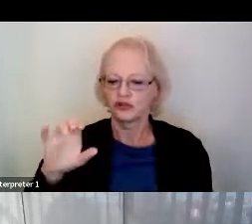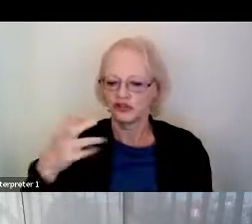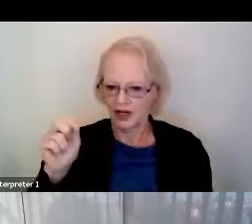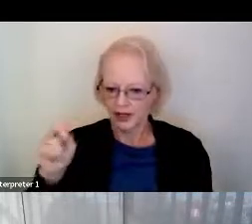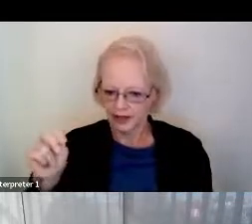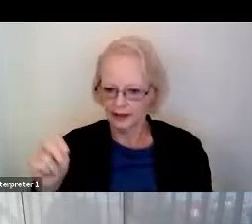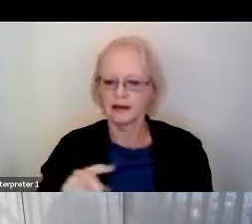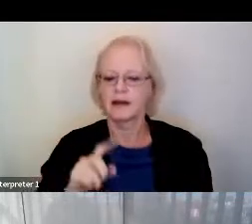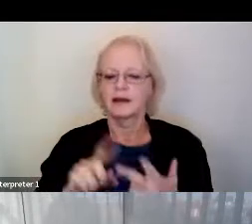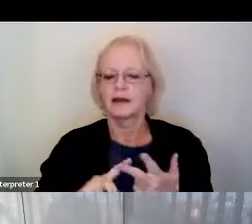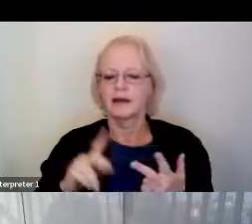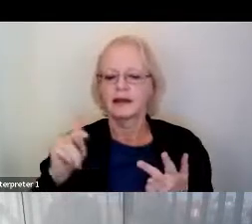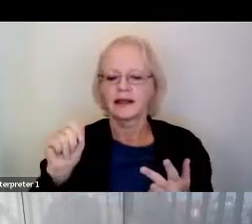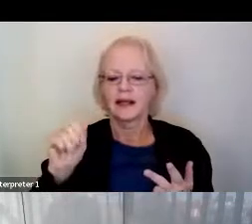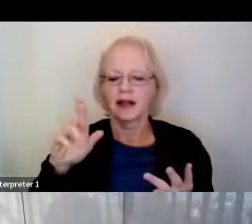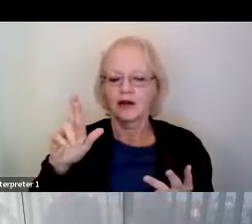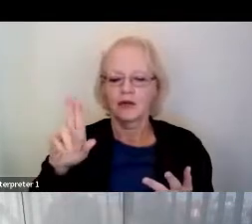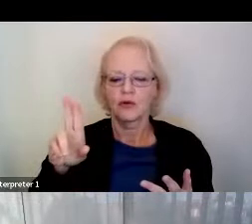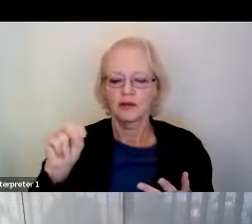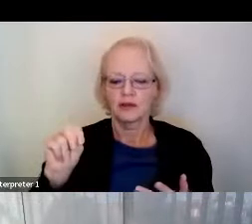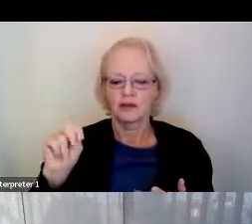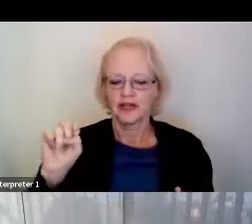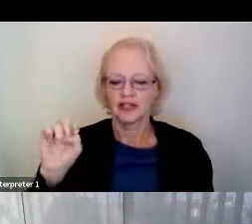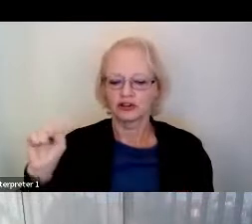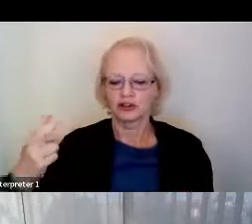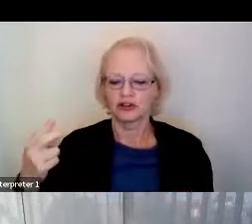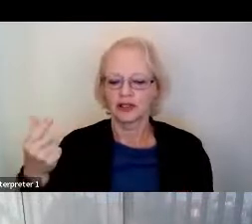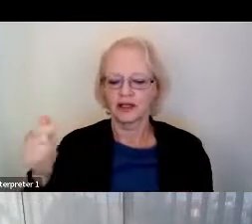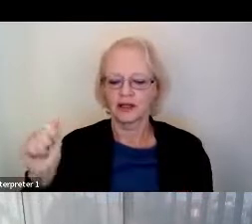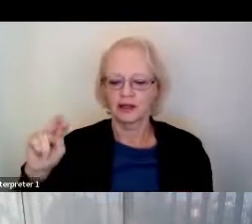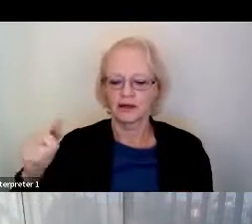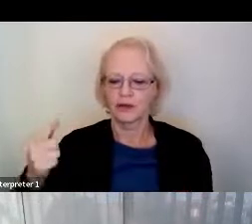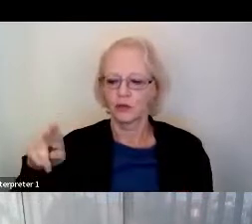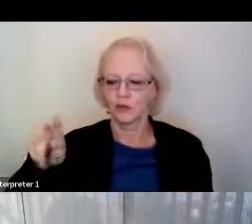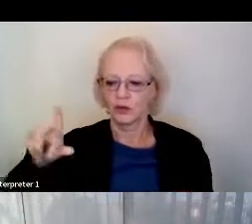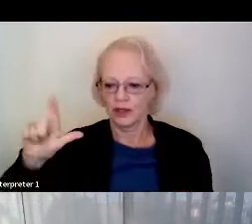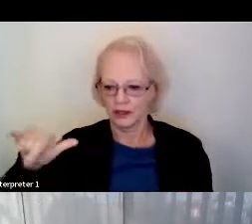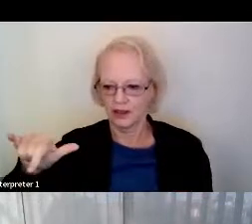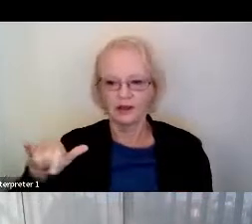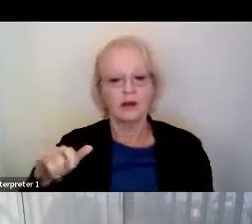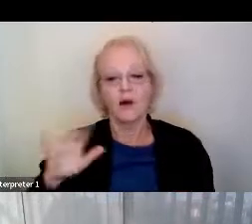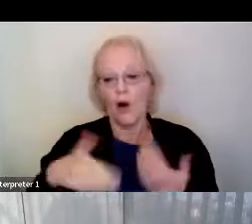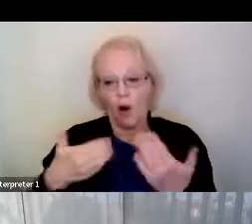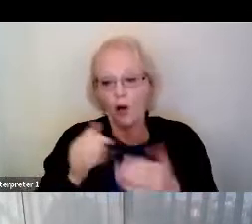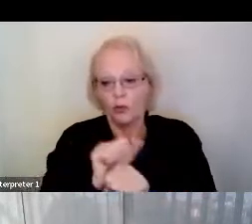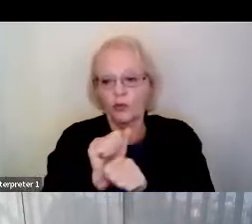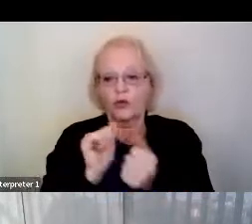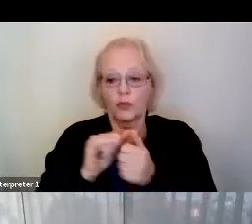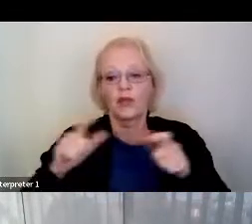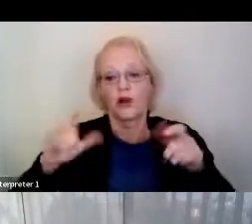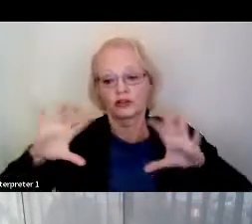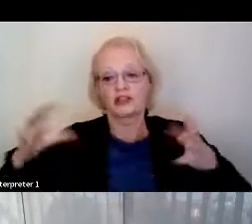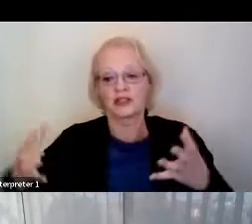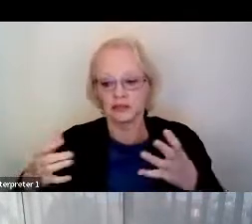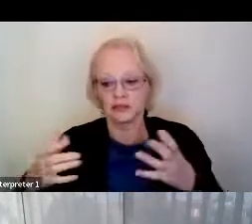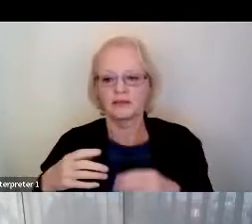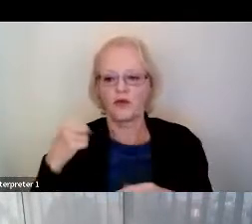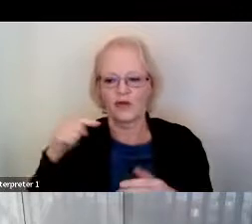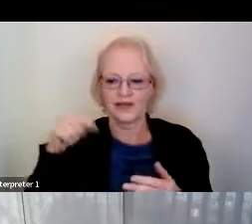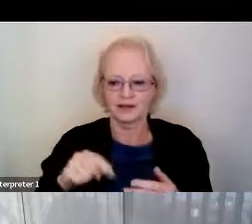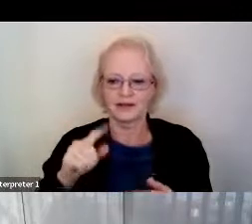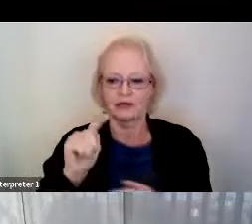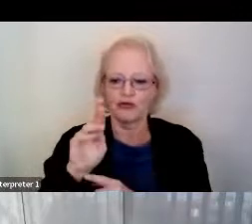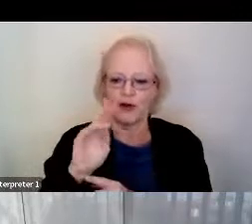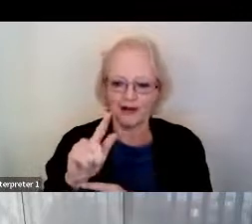And then Karen Ishganguli. And they all worked together with us, a large team, to run this trial with Pancho.